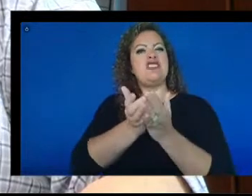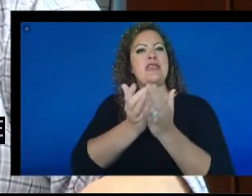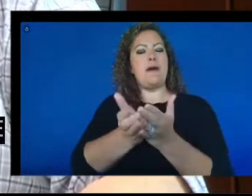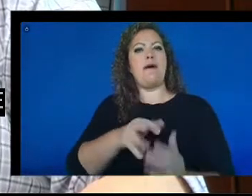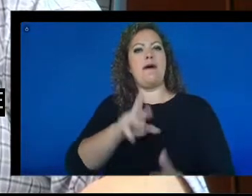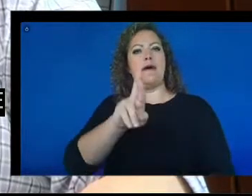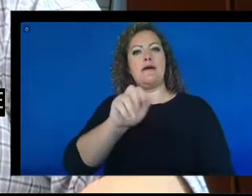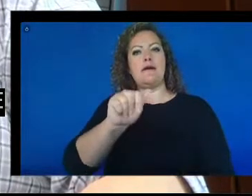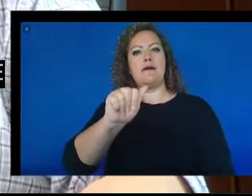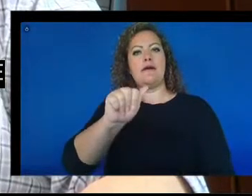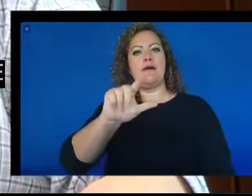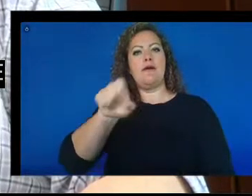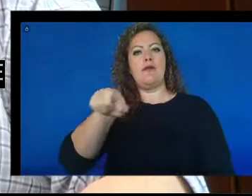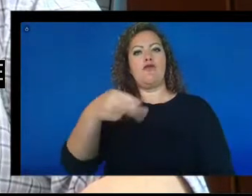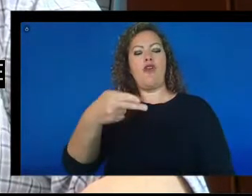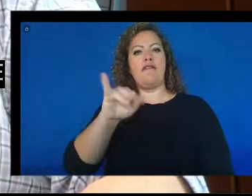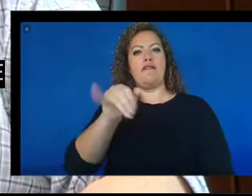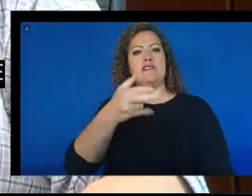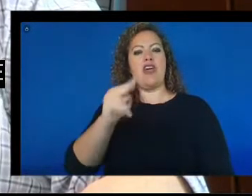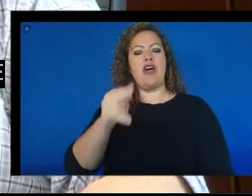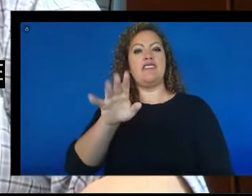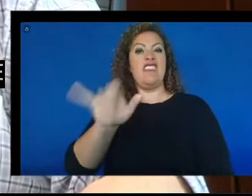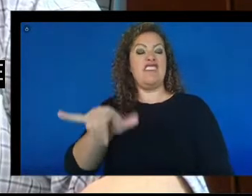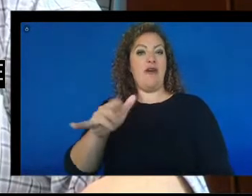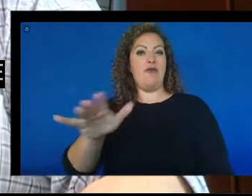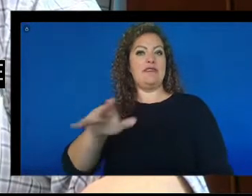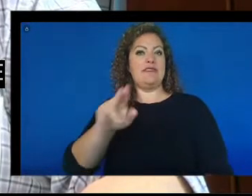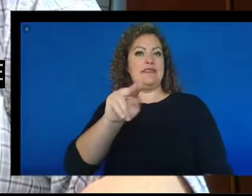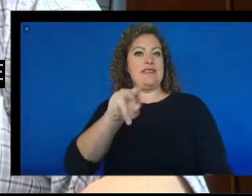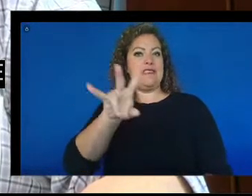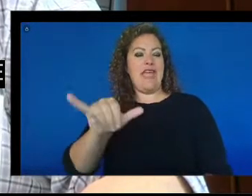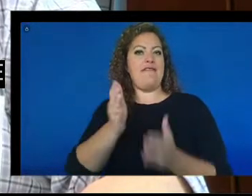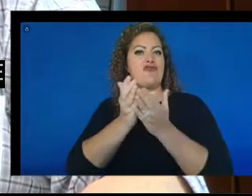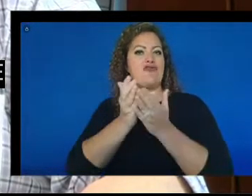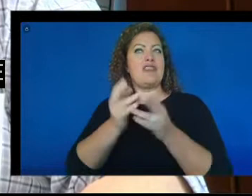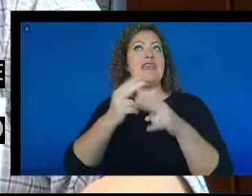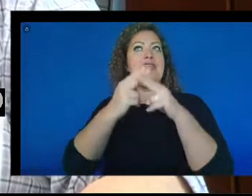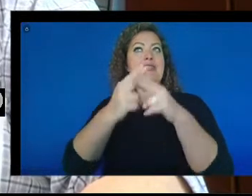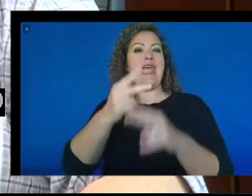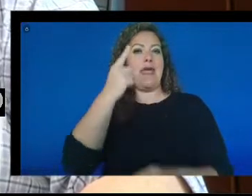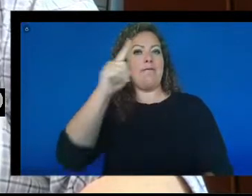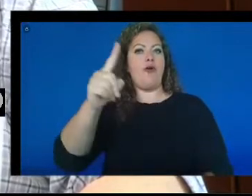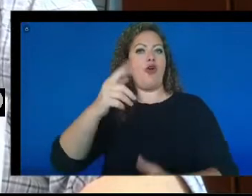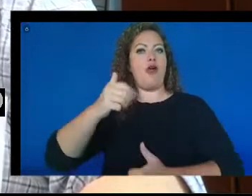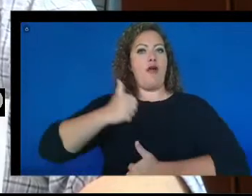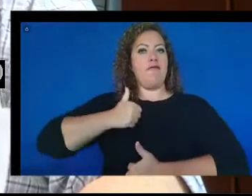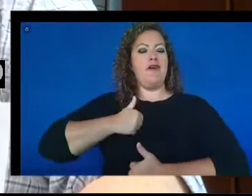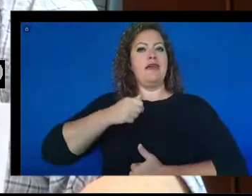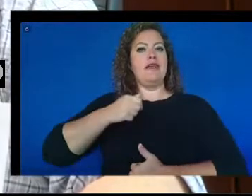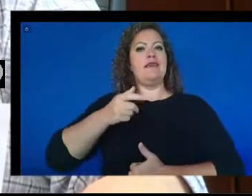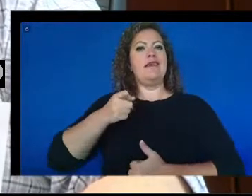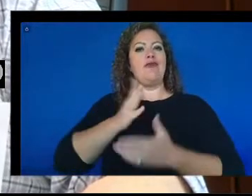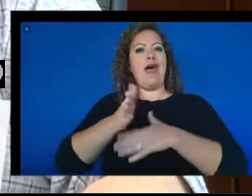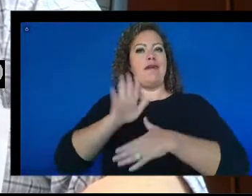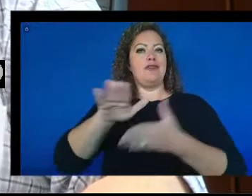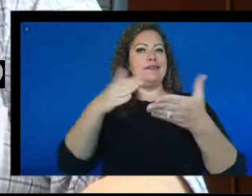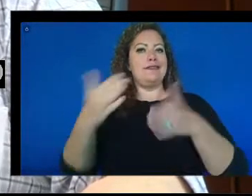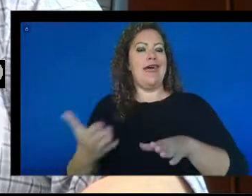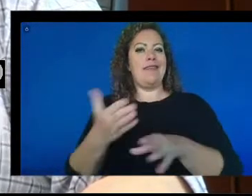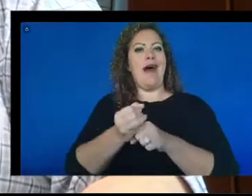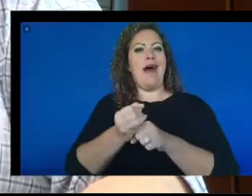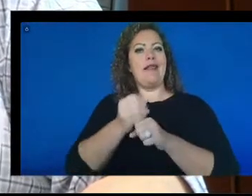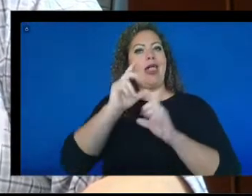cruiser named after a Marine from South Carolina, who posthumously received the the Medal of Honor for his heroic actions